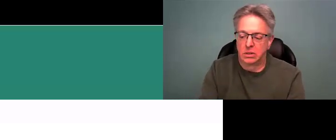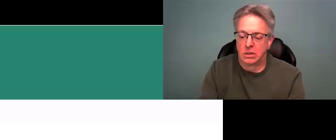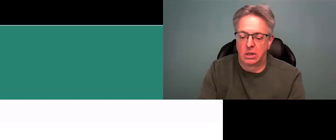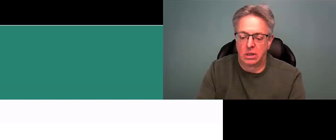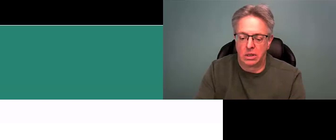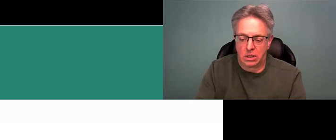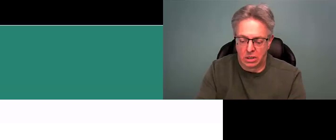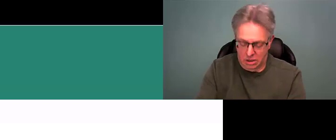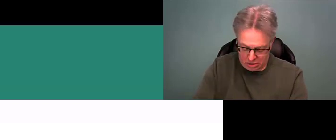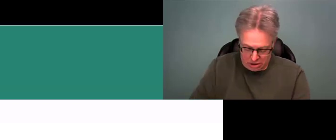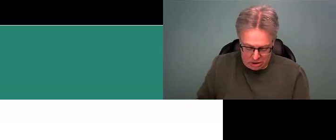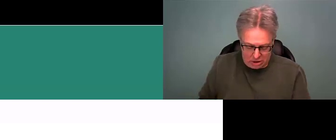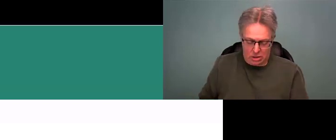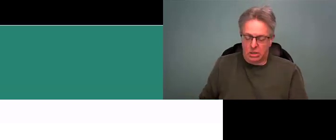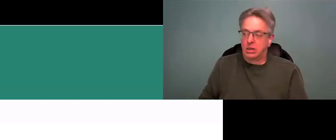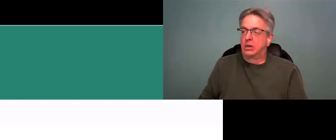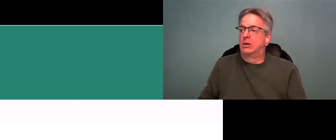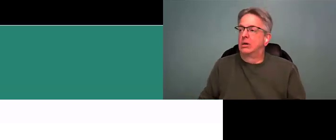And